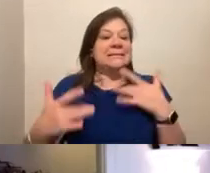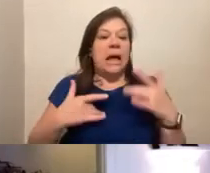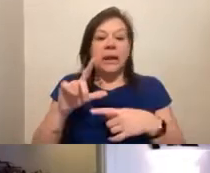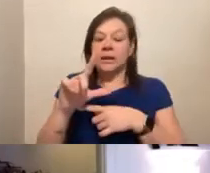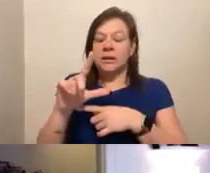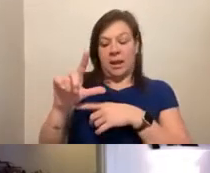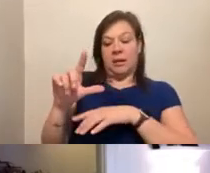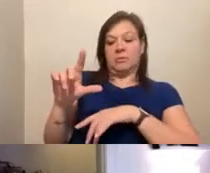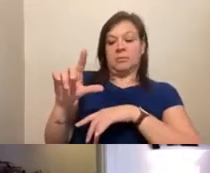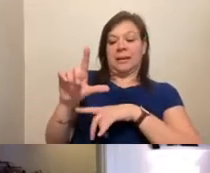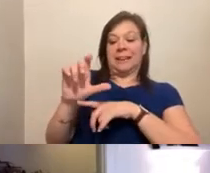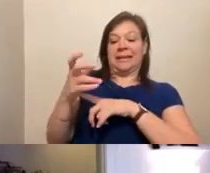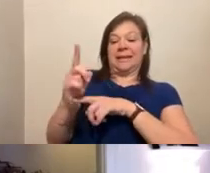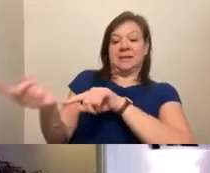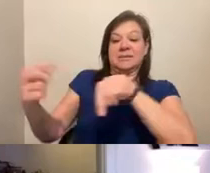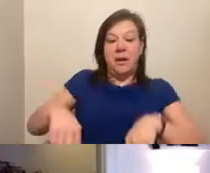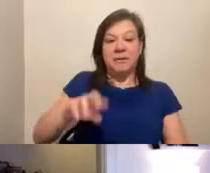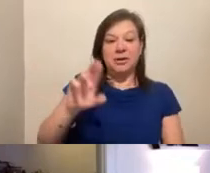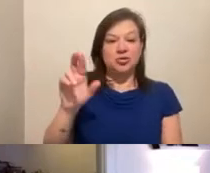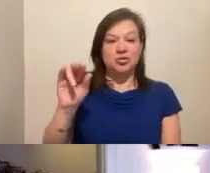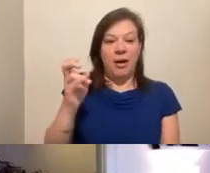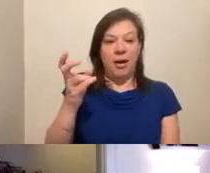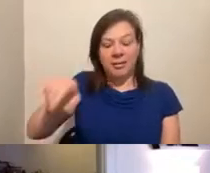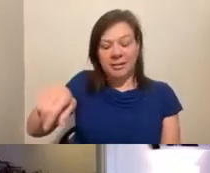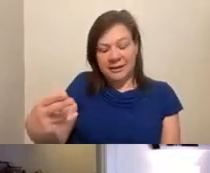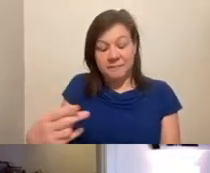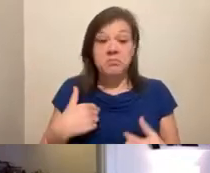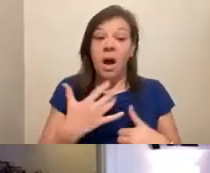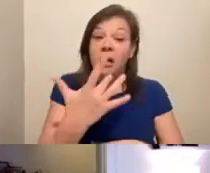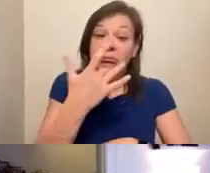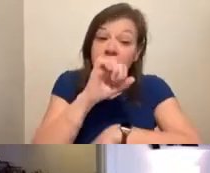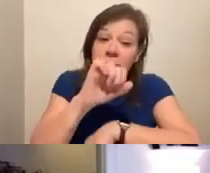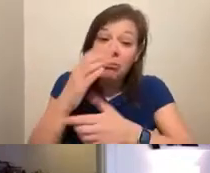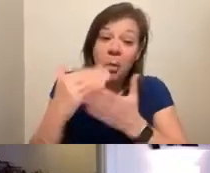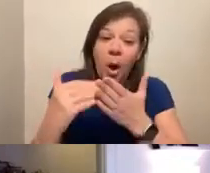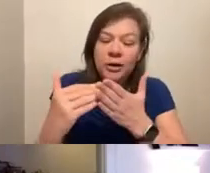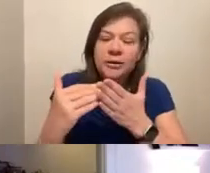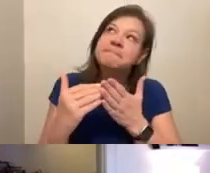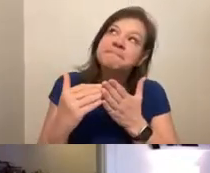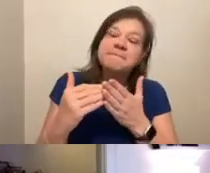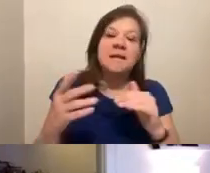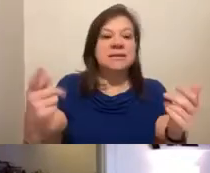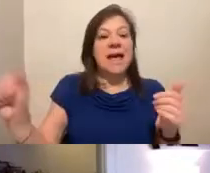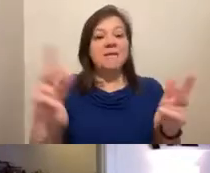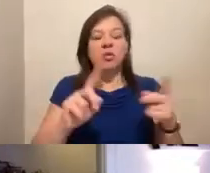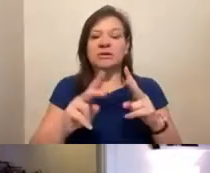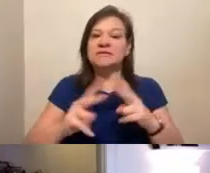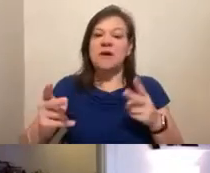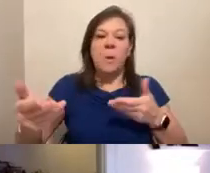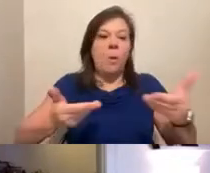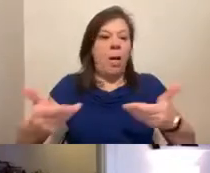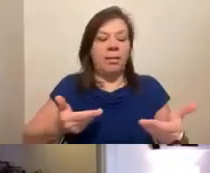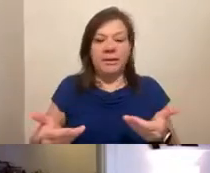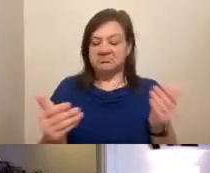summer. And my favorite part about LEAD is how welcoming everyone is, no matter